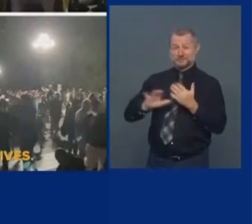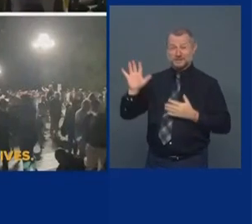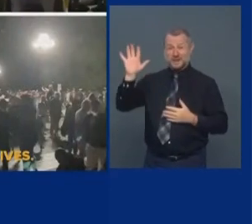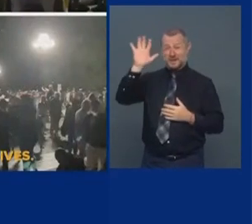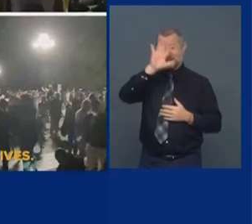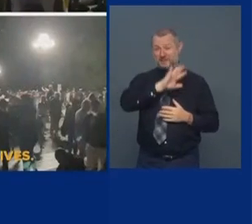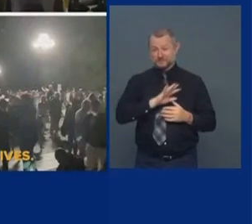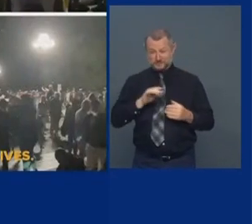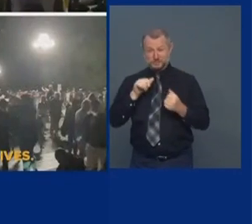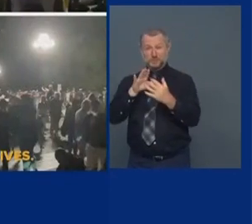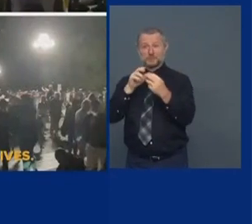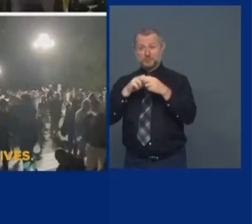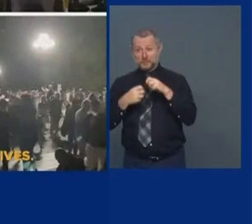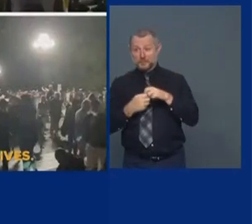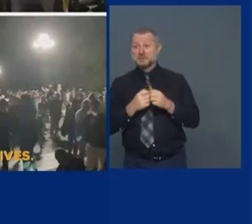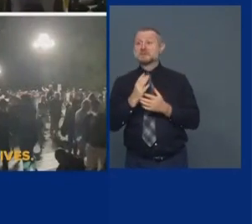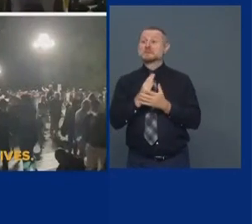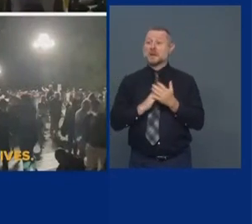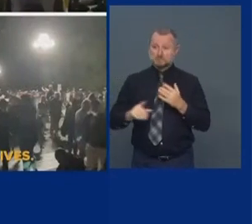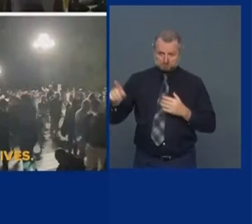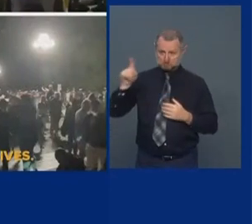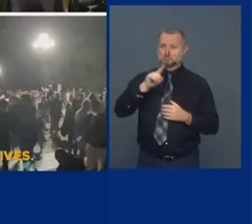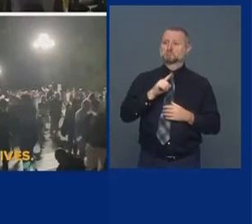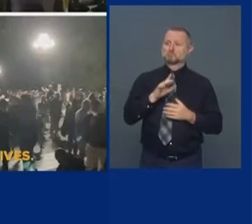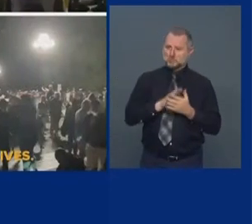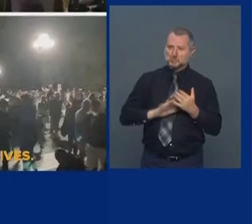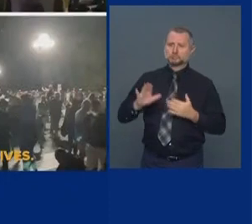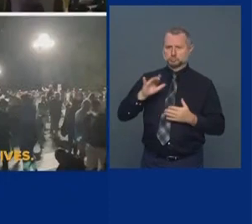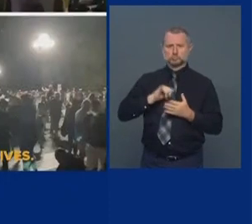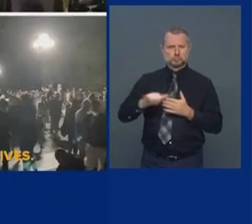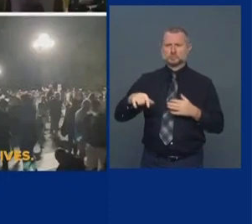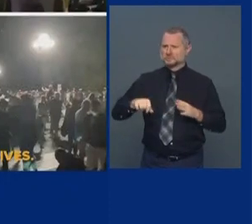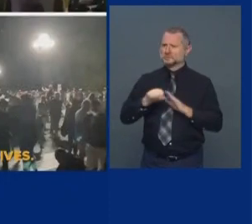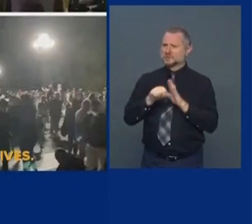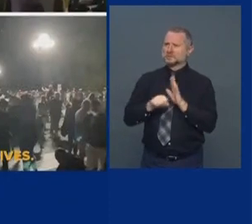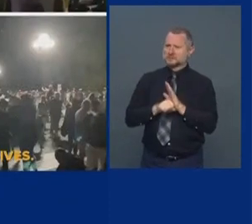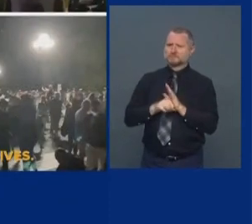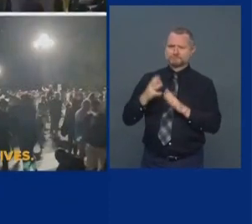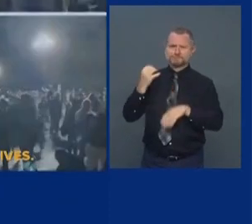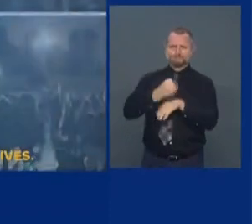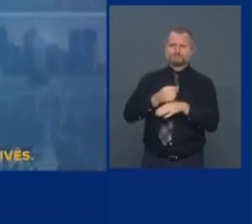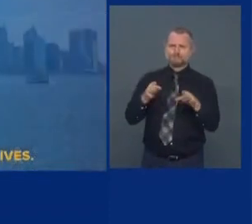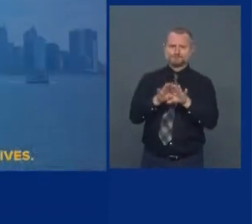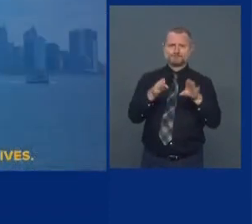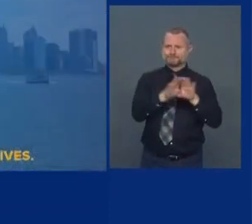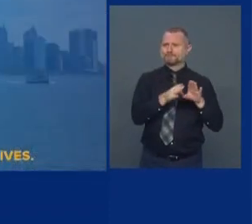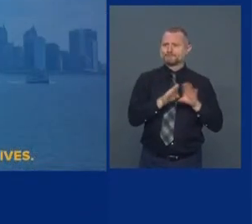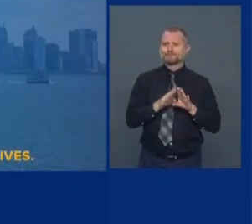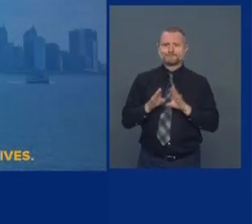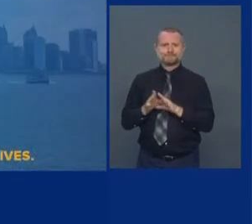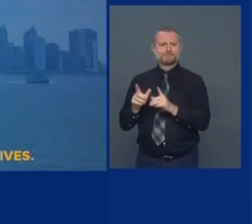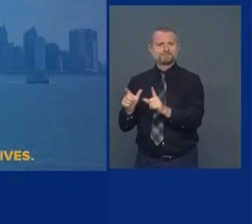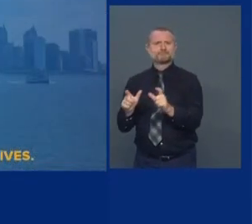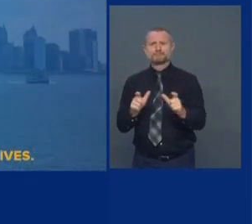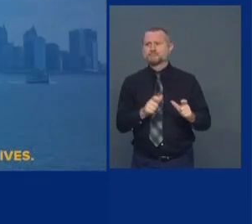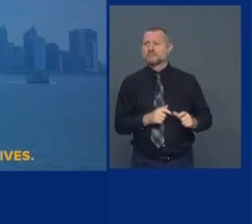know we're closing colleges all across the state. What do you think is going to happen?